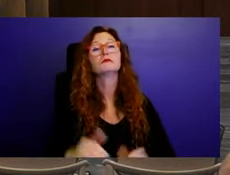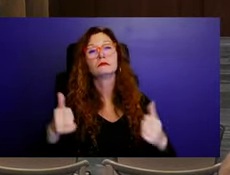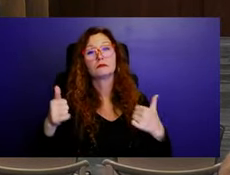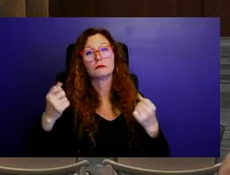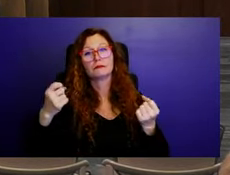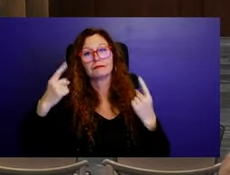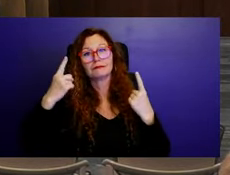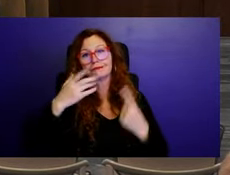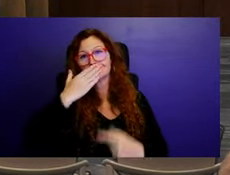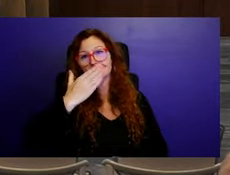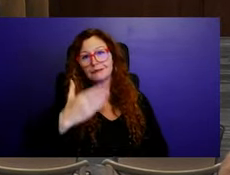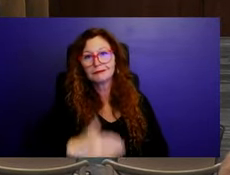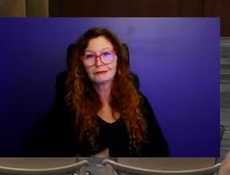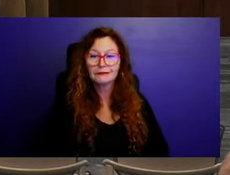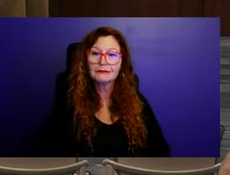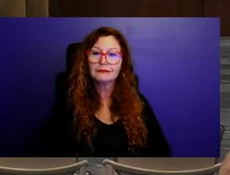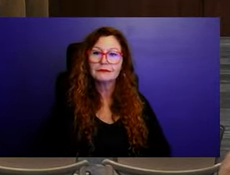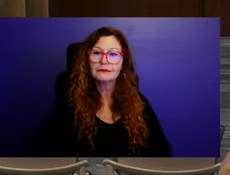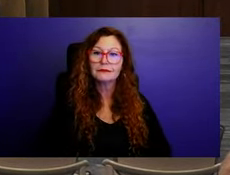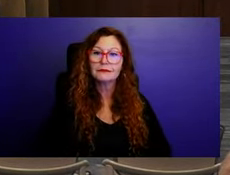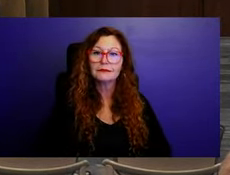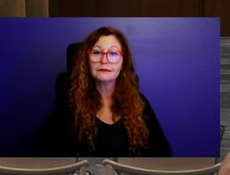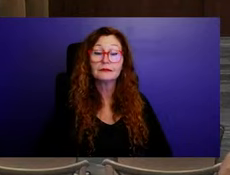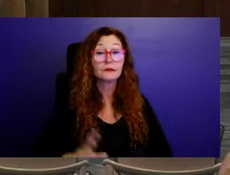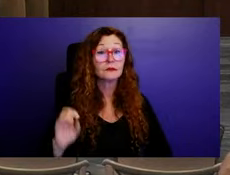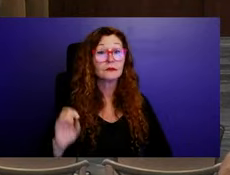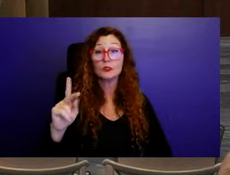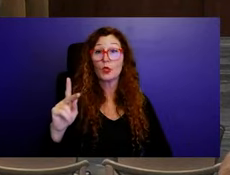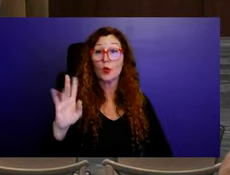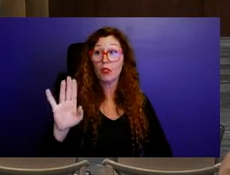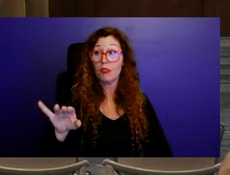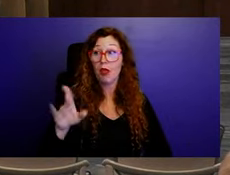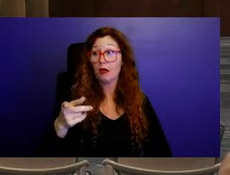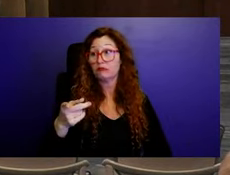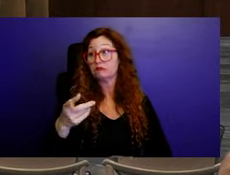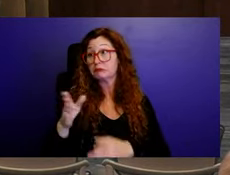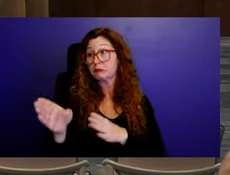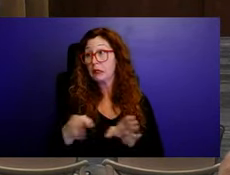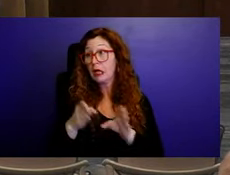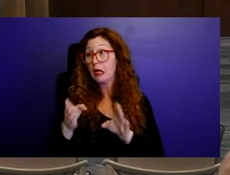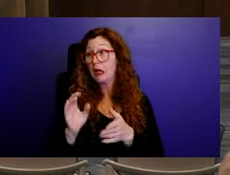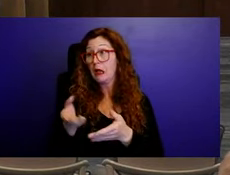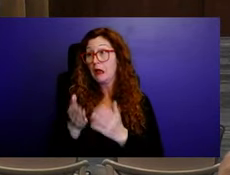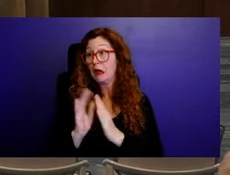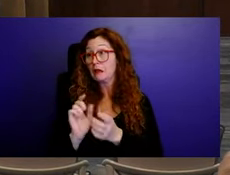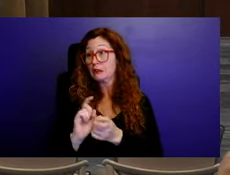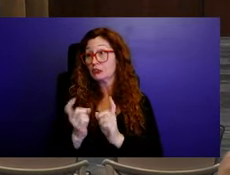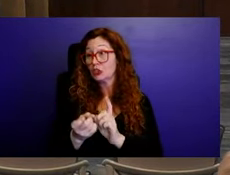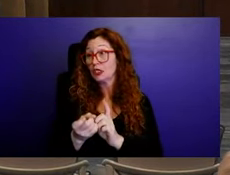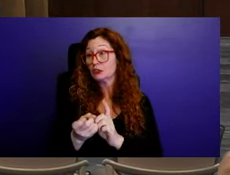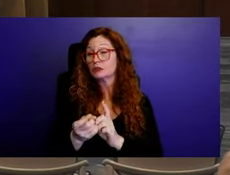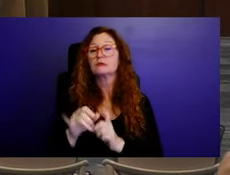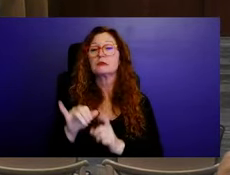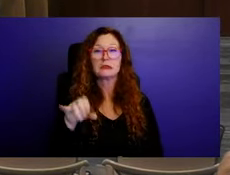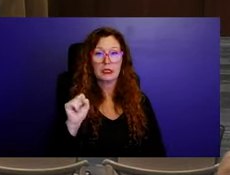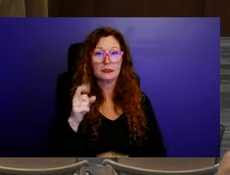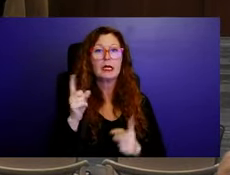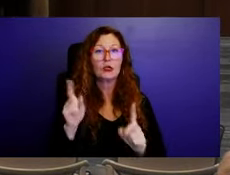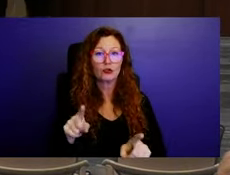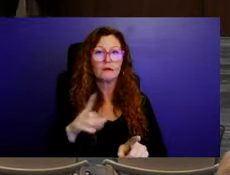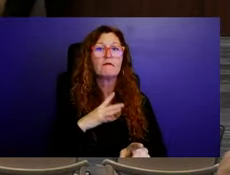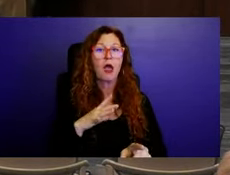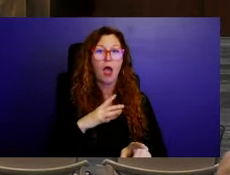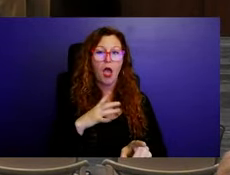is I am in favor of the variance because every single property has a garage. Thank you. Thank you.